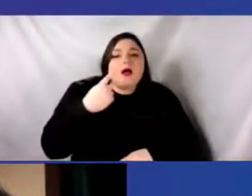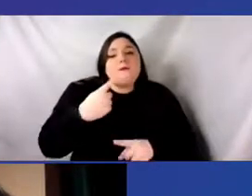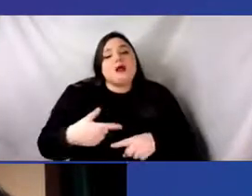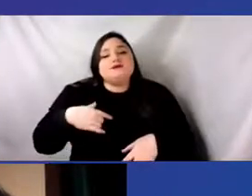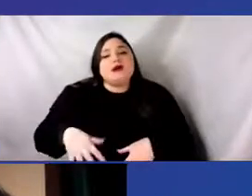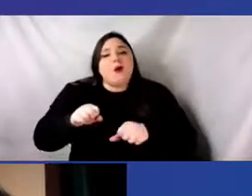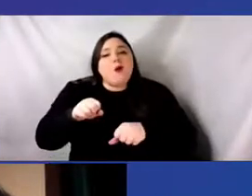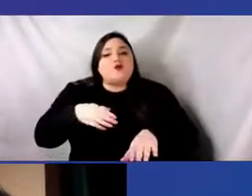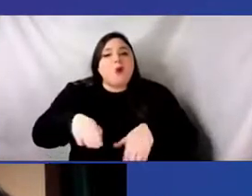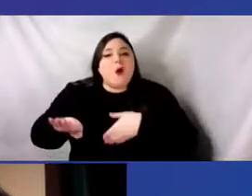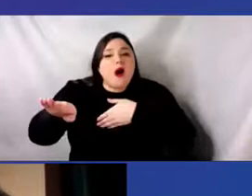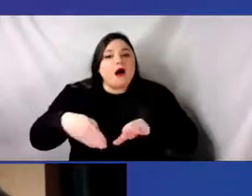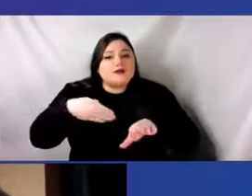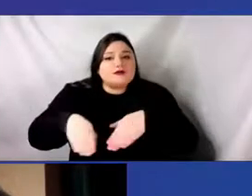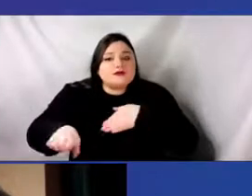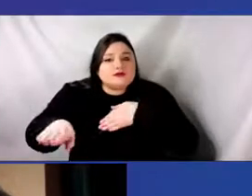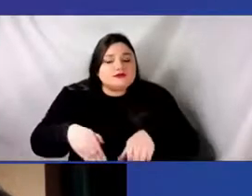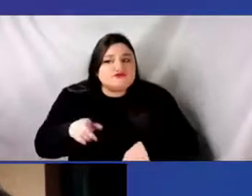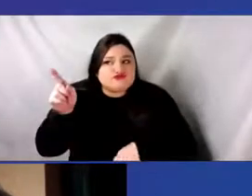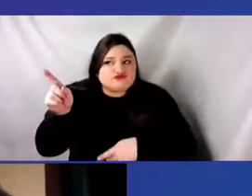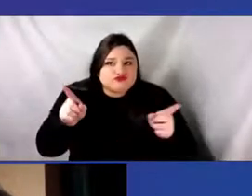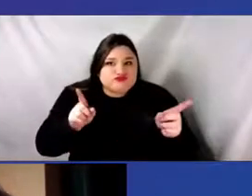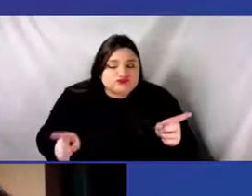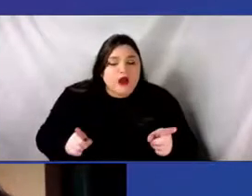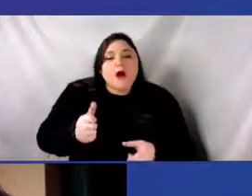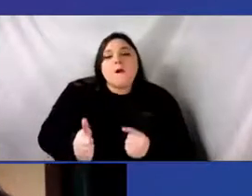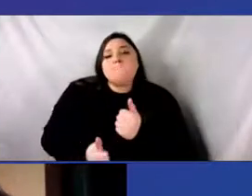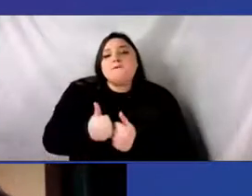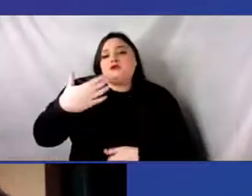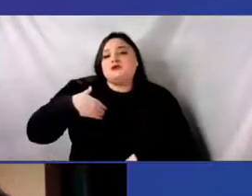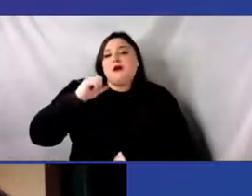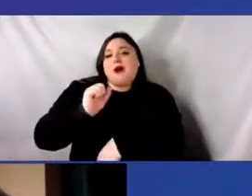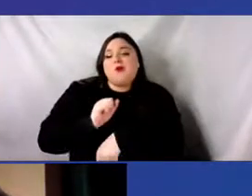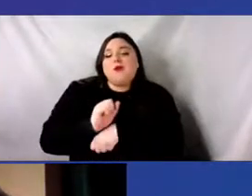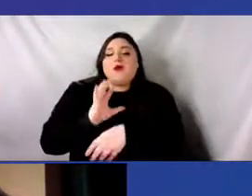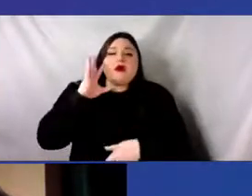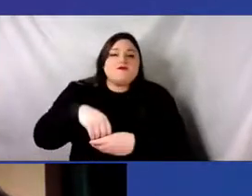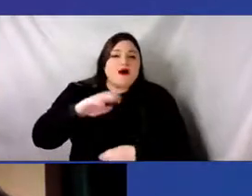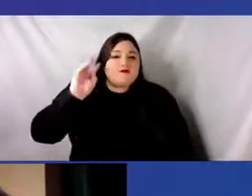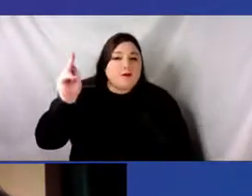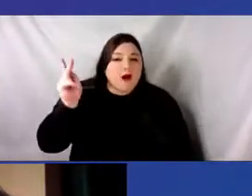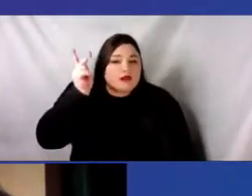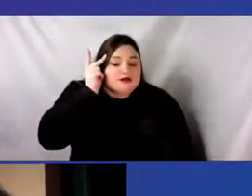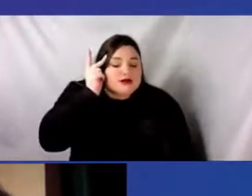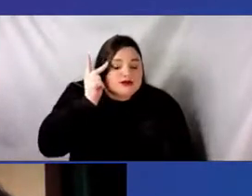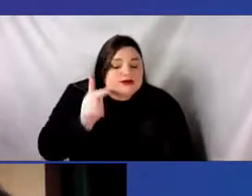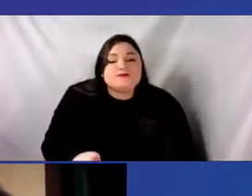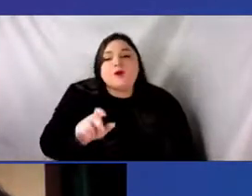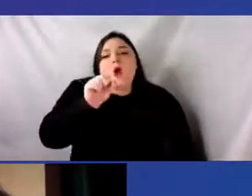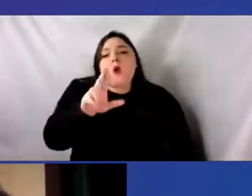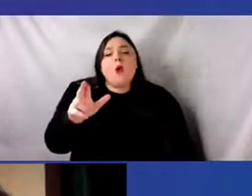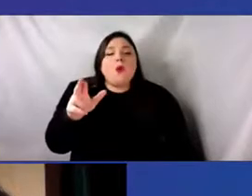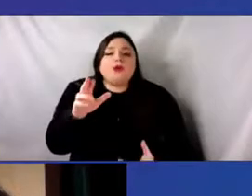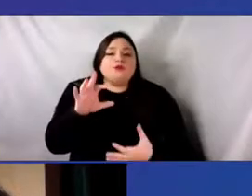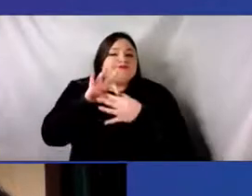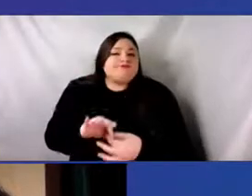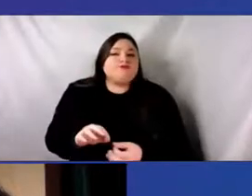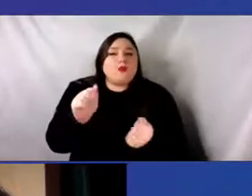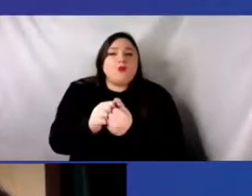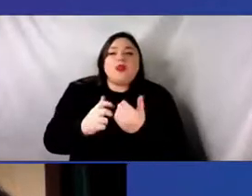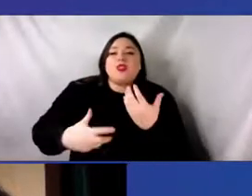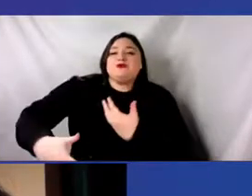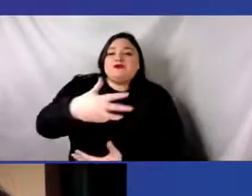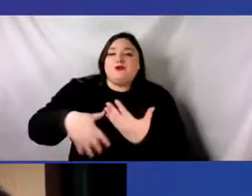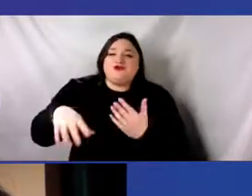usually always involves politics or some type of social issue that my work